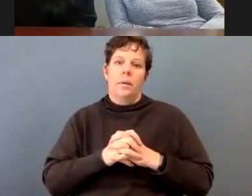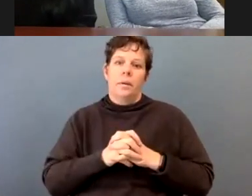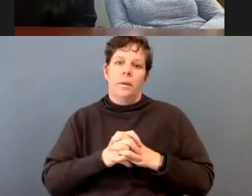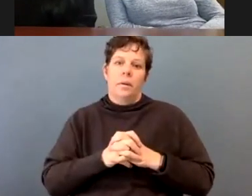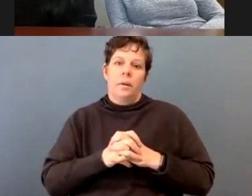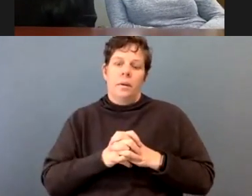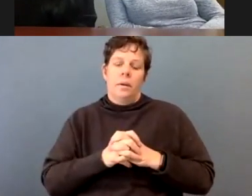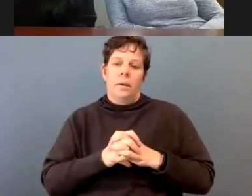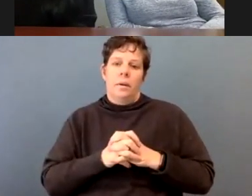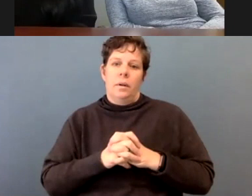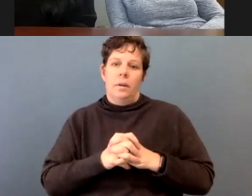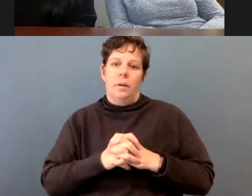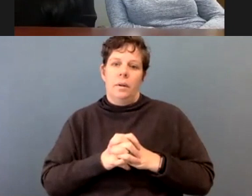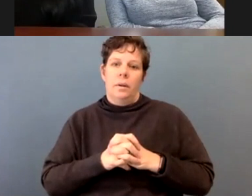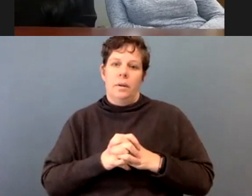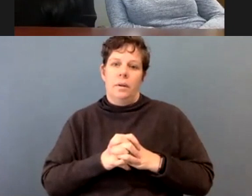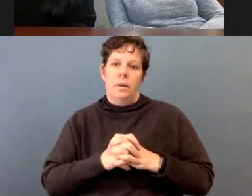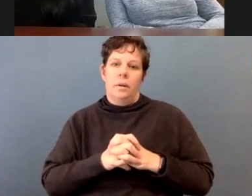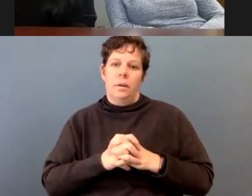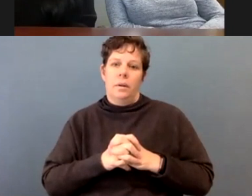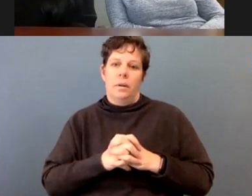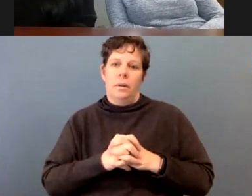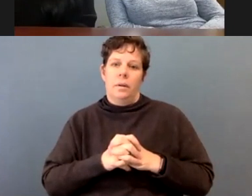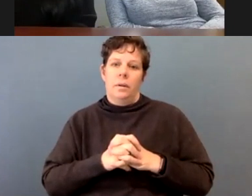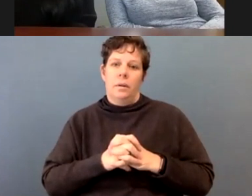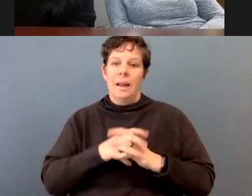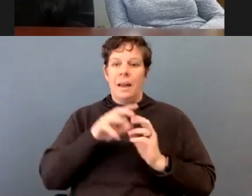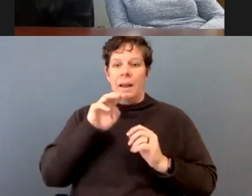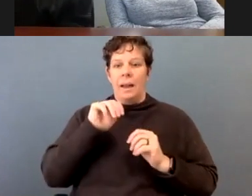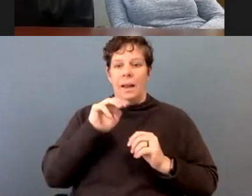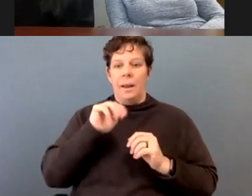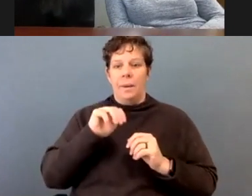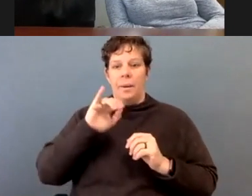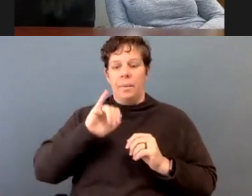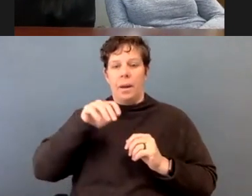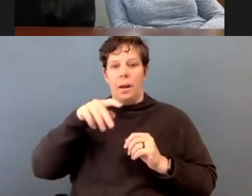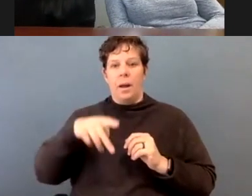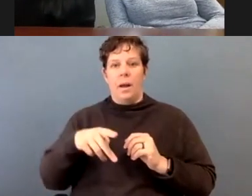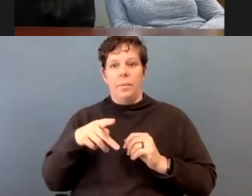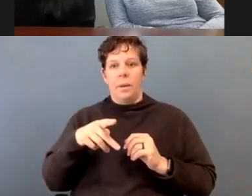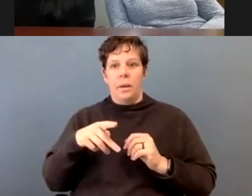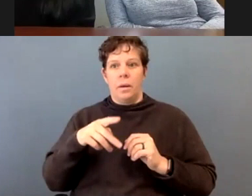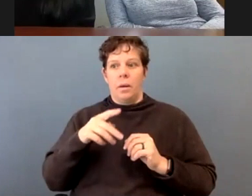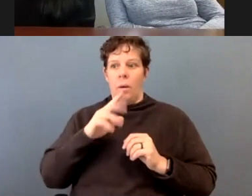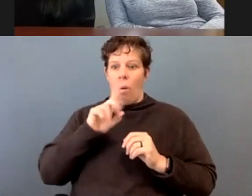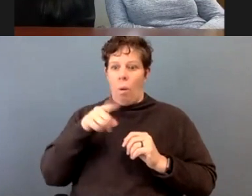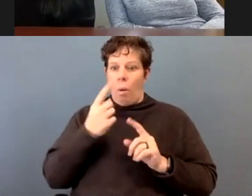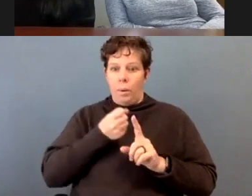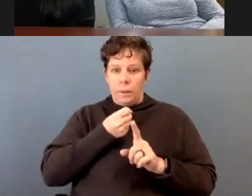This is a matter that is beyond our reservations and beyond